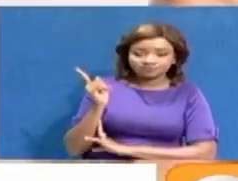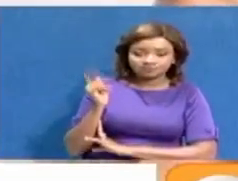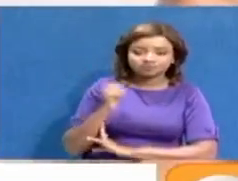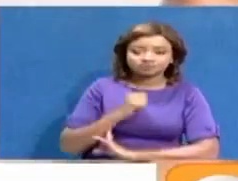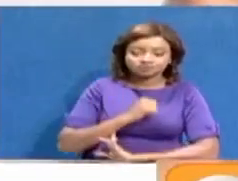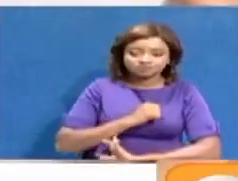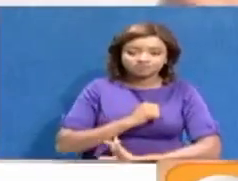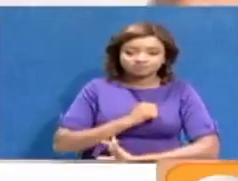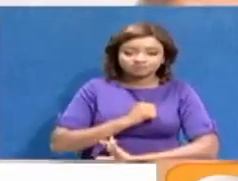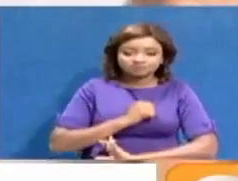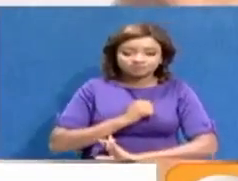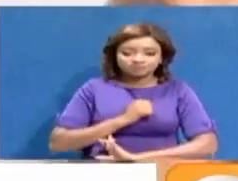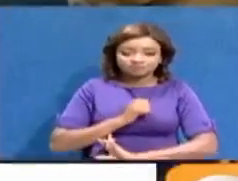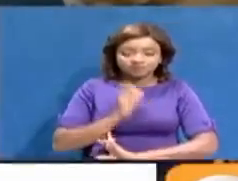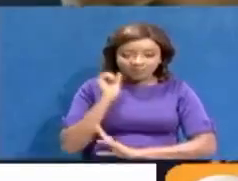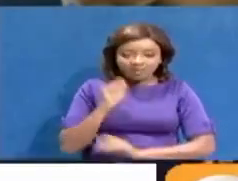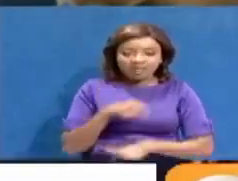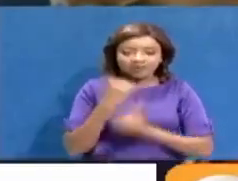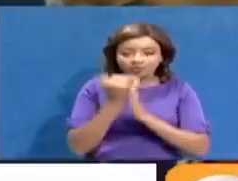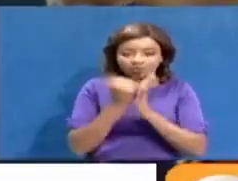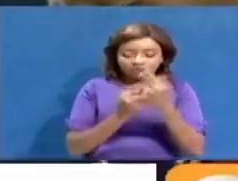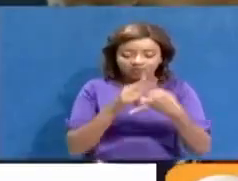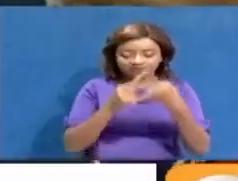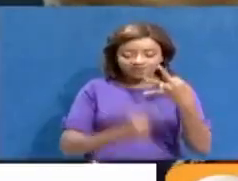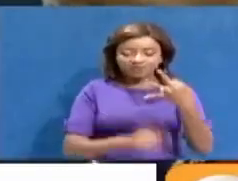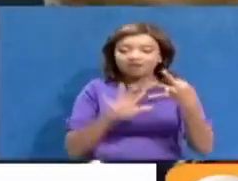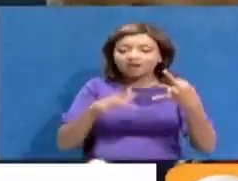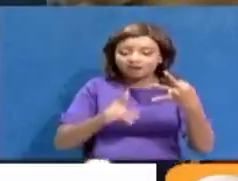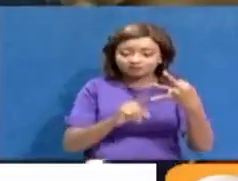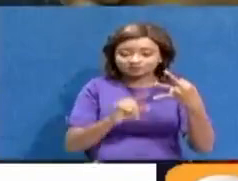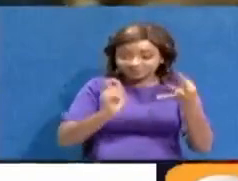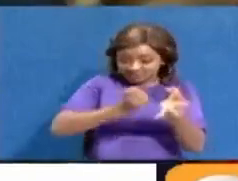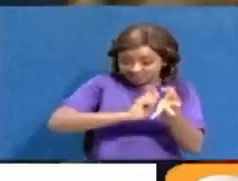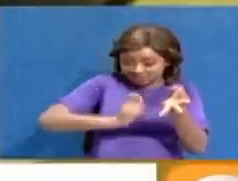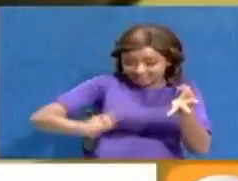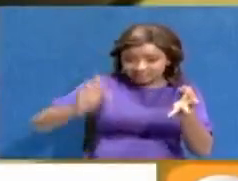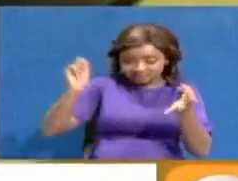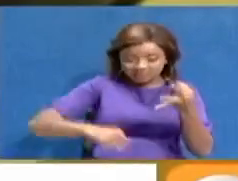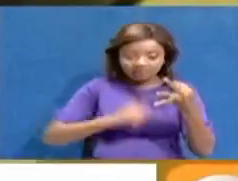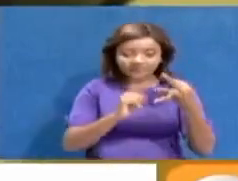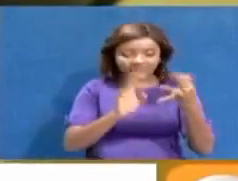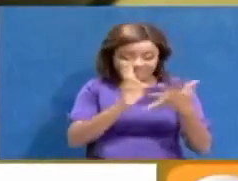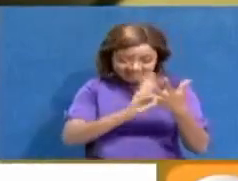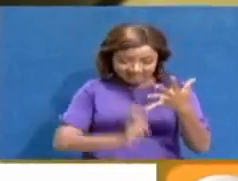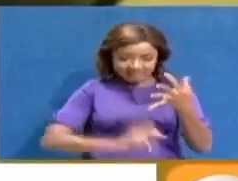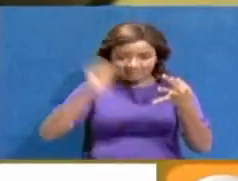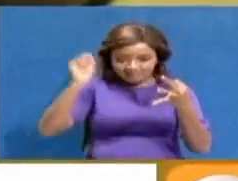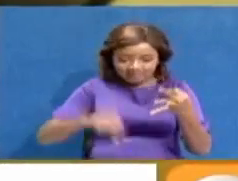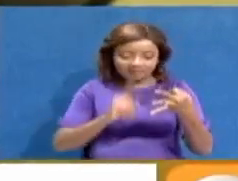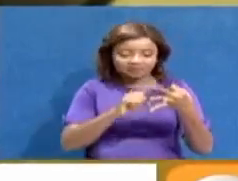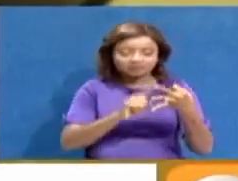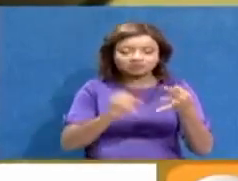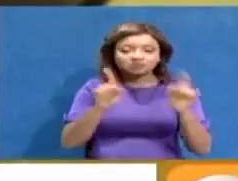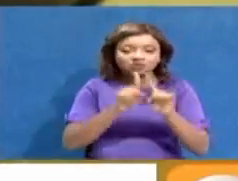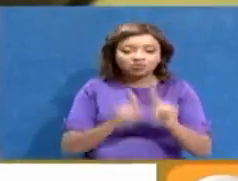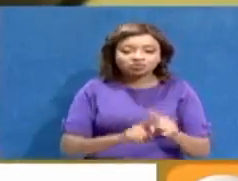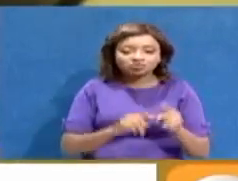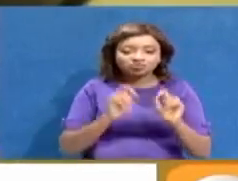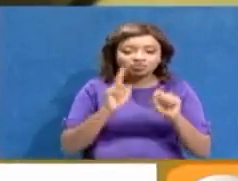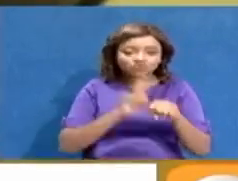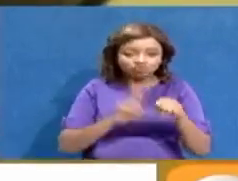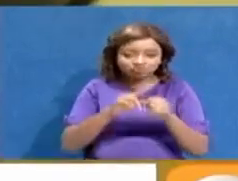capability ensures that one can take notes, read, and even use it as a braille display.